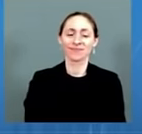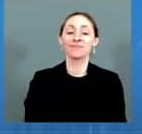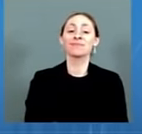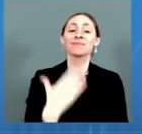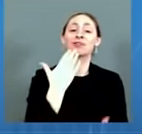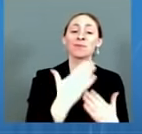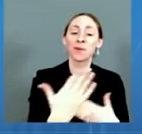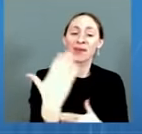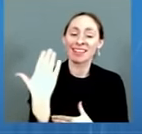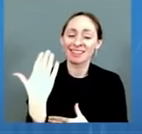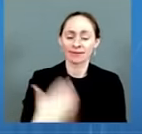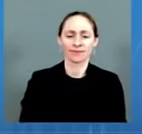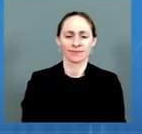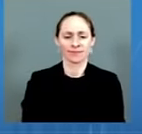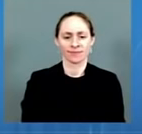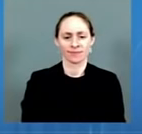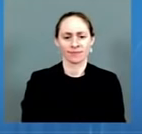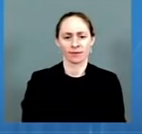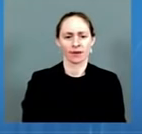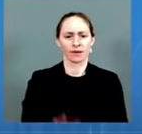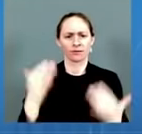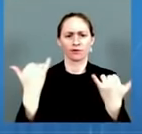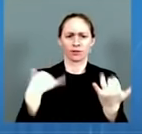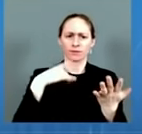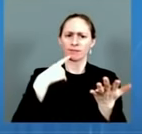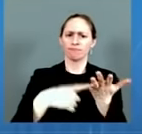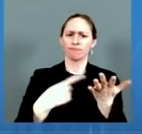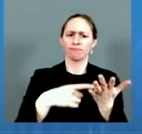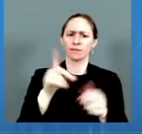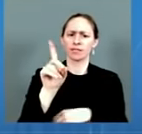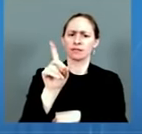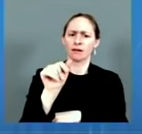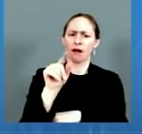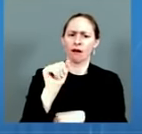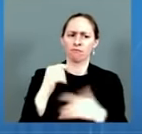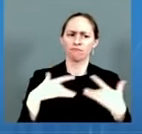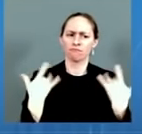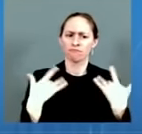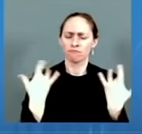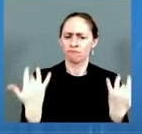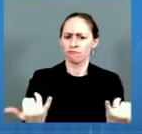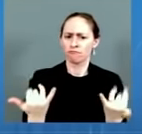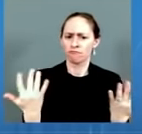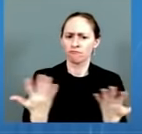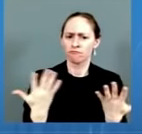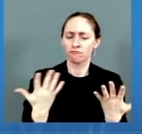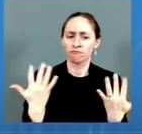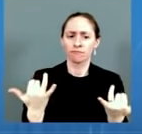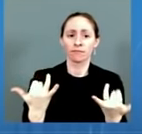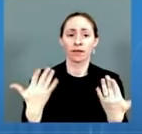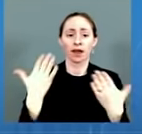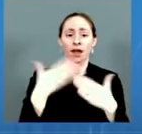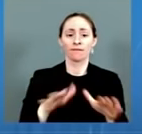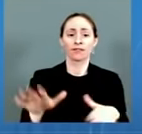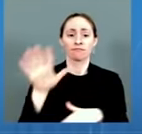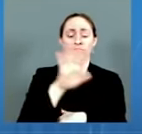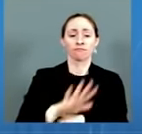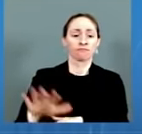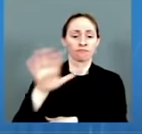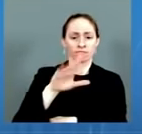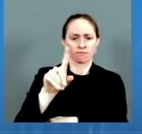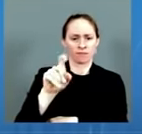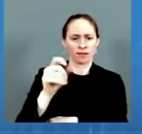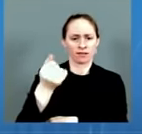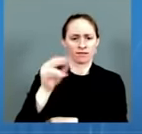daily average of cases is about 117,900 cases per day. The seven-day average of hospital admissions